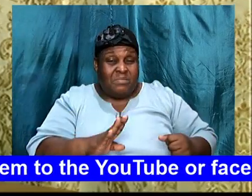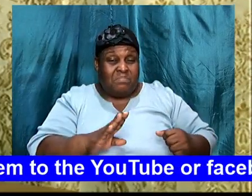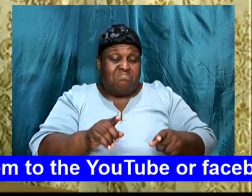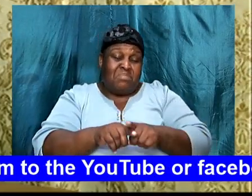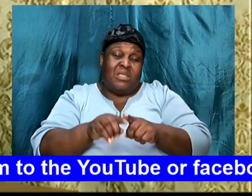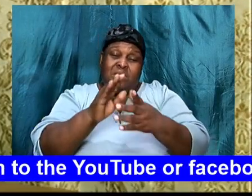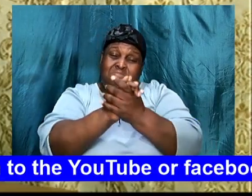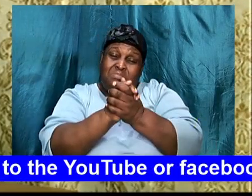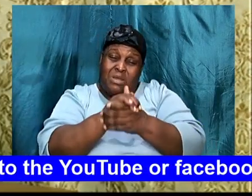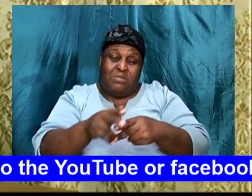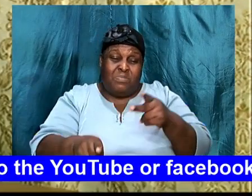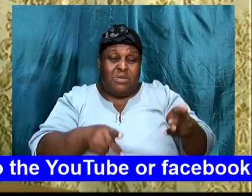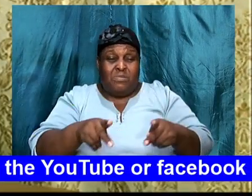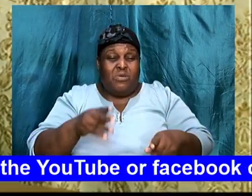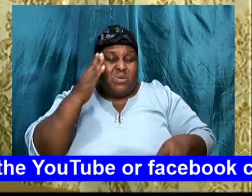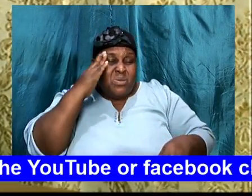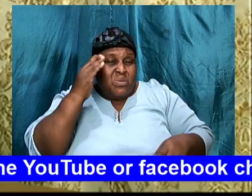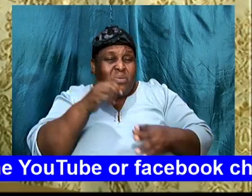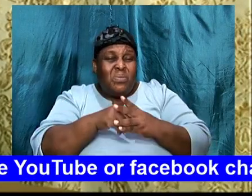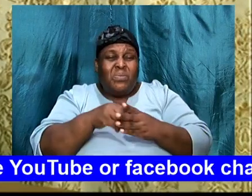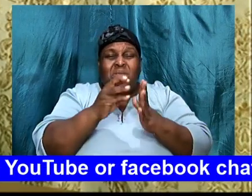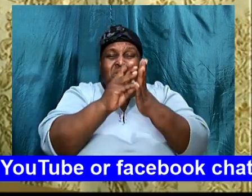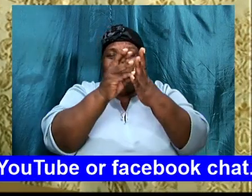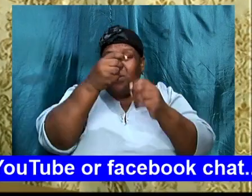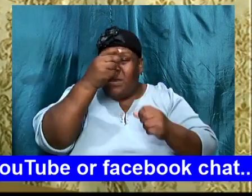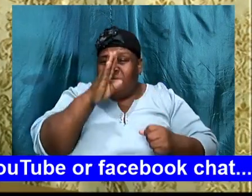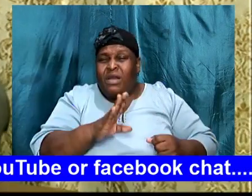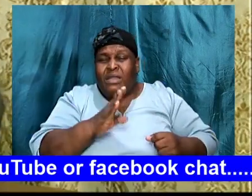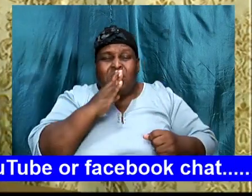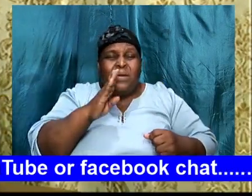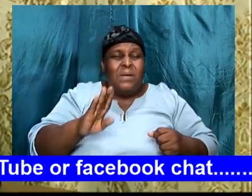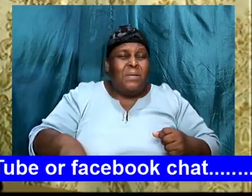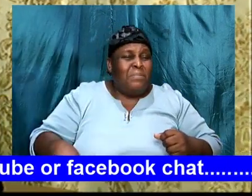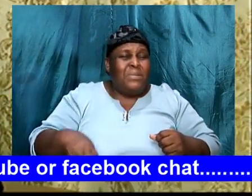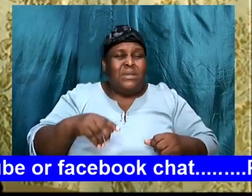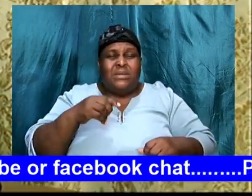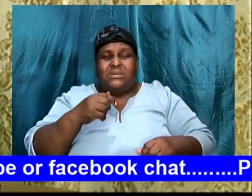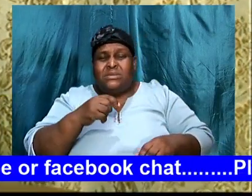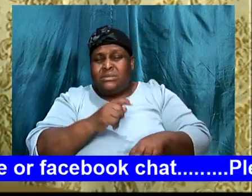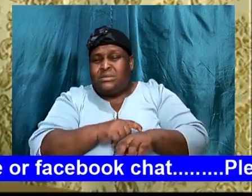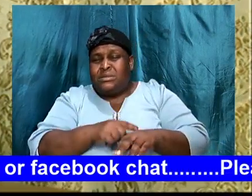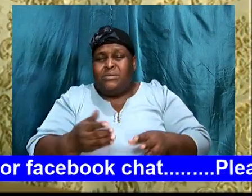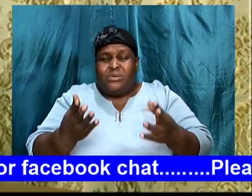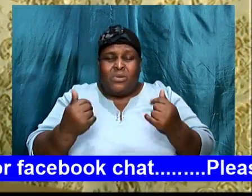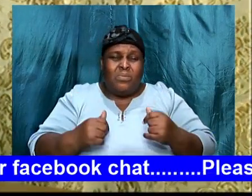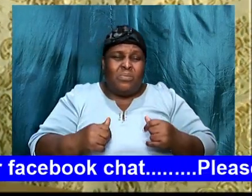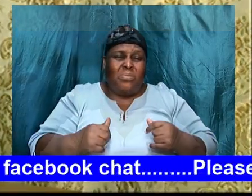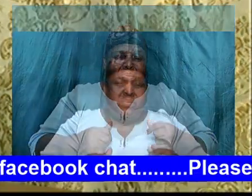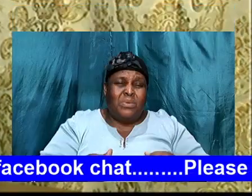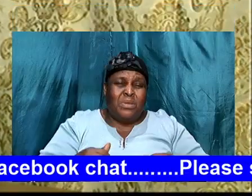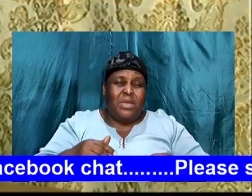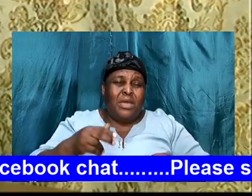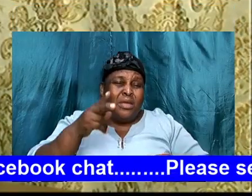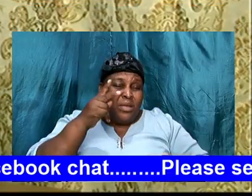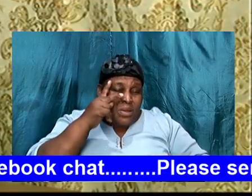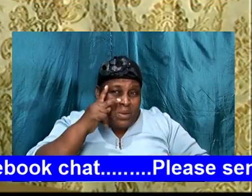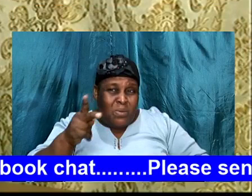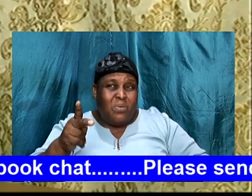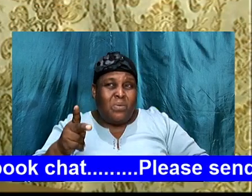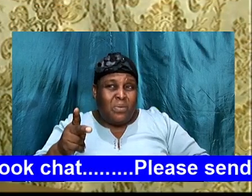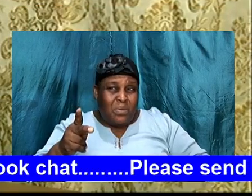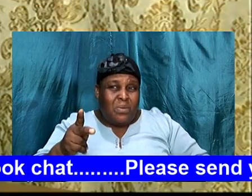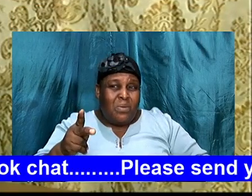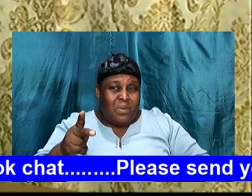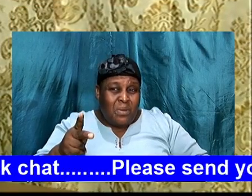we are in the will of God, and bad times come, we can look beyond the bad times, and say, look here, I know